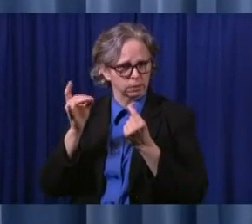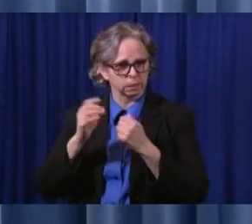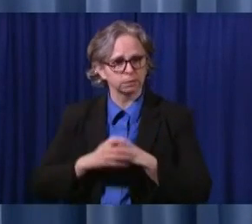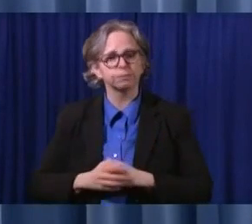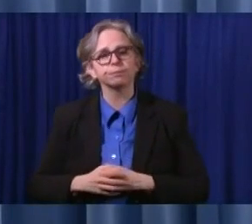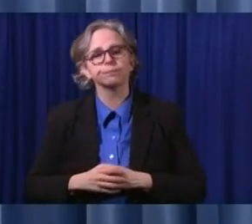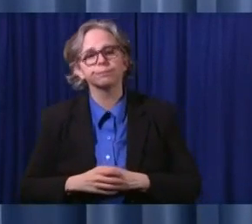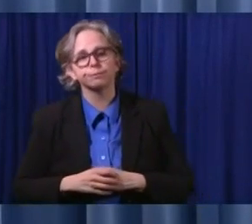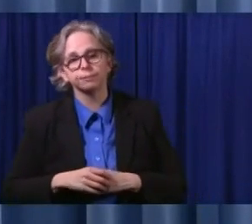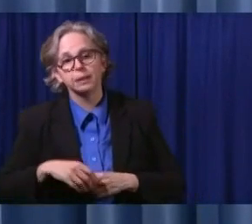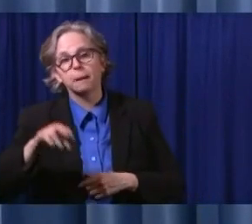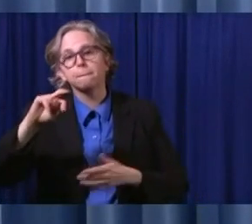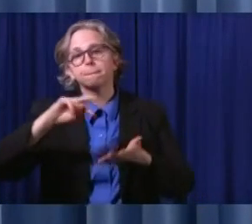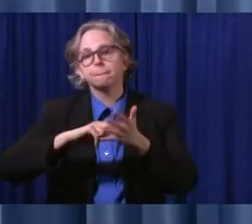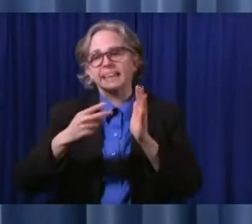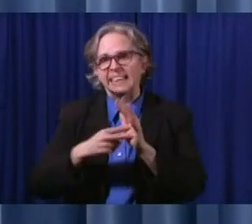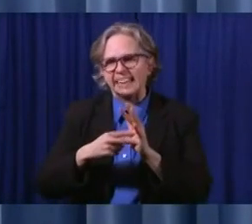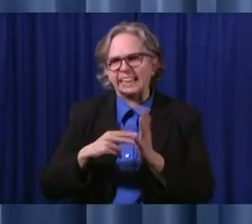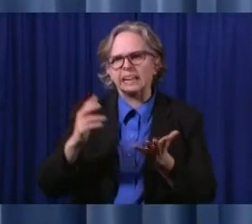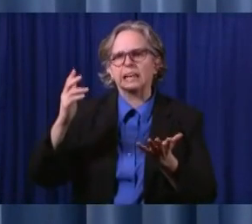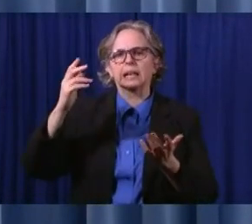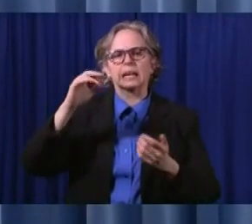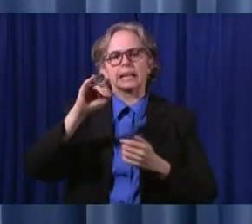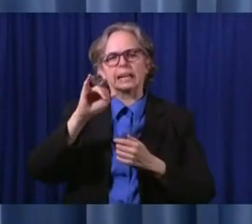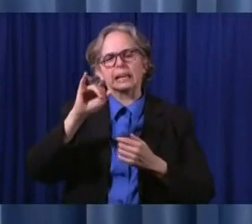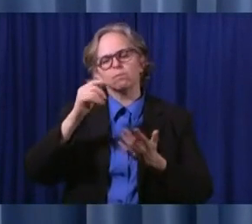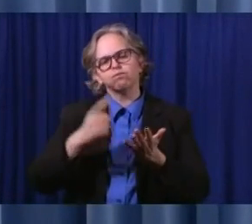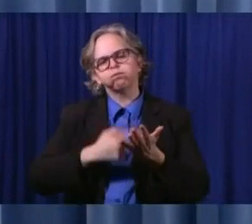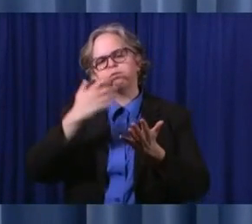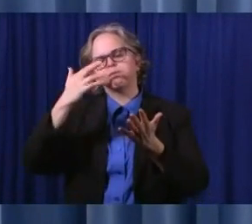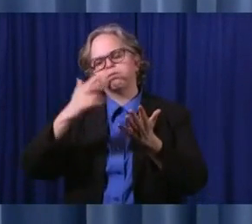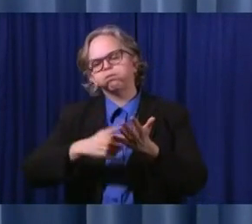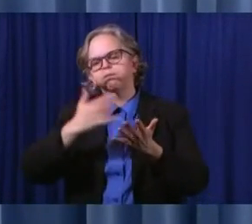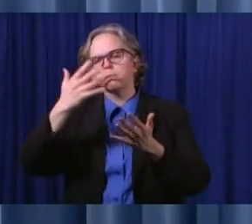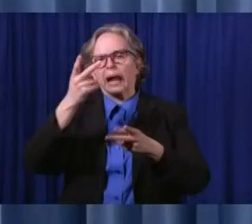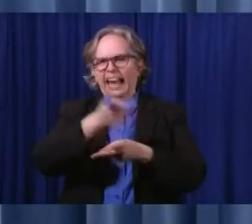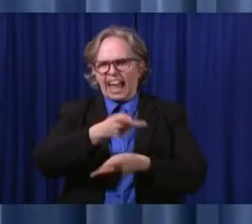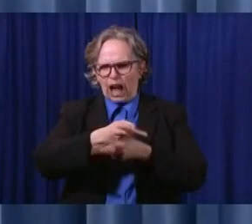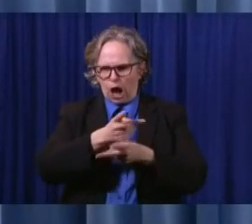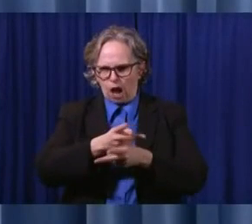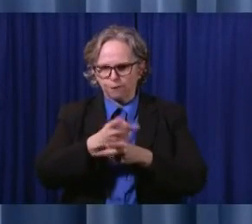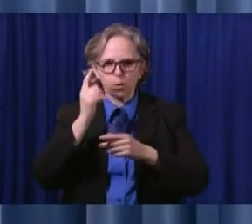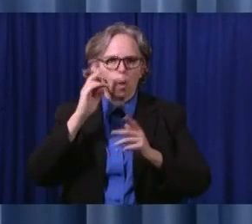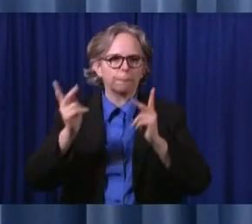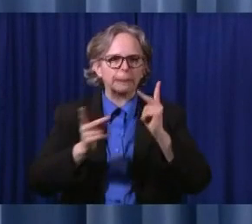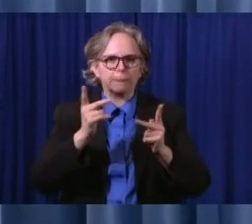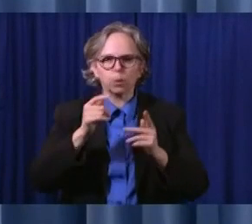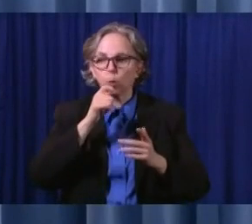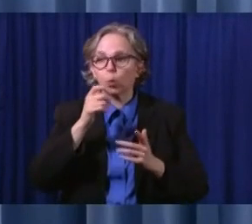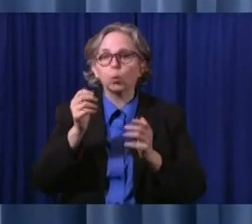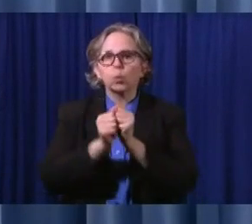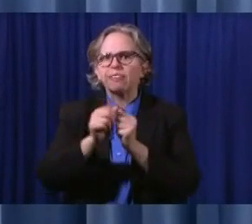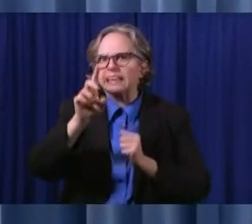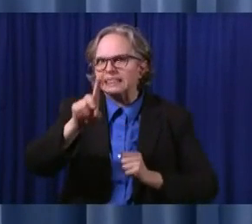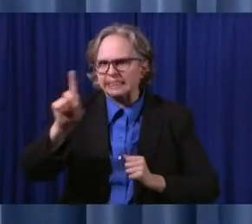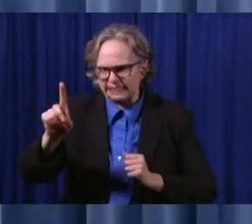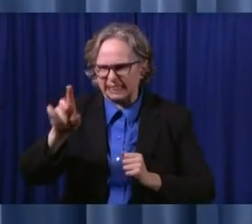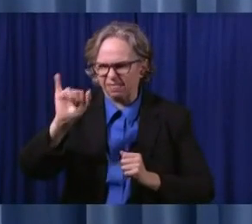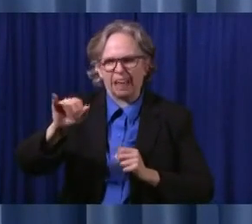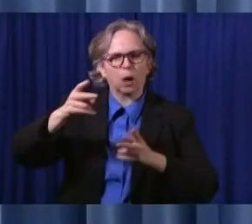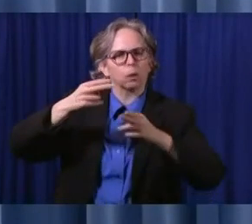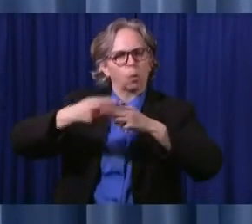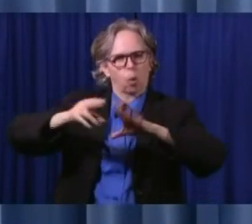developmental disabilities and